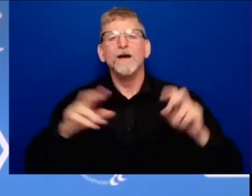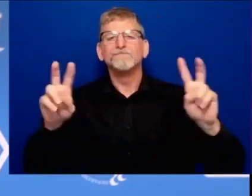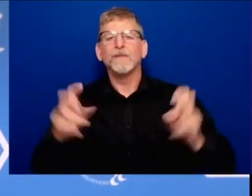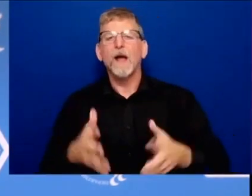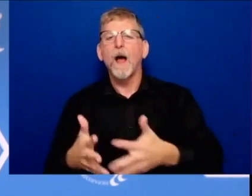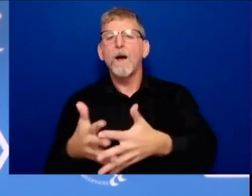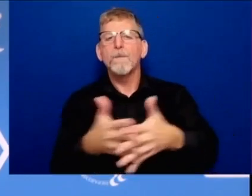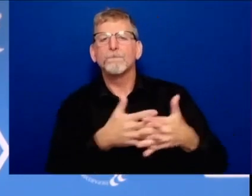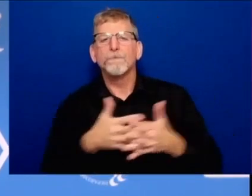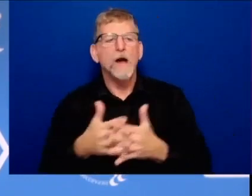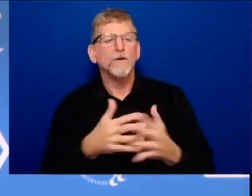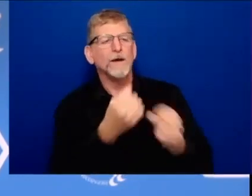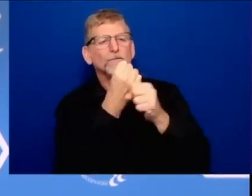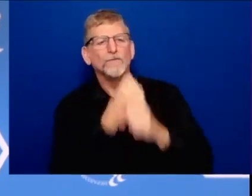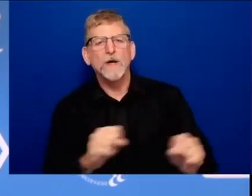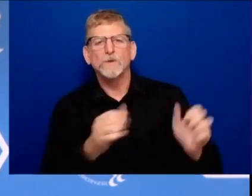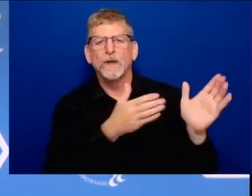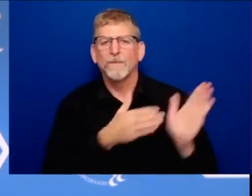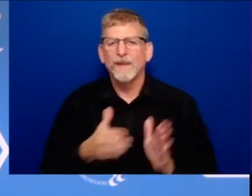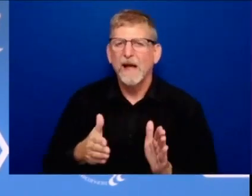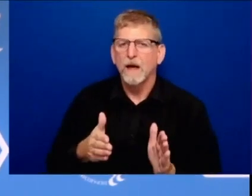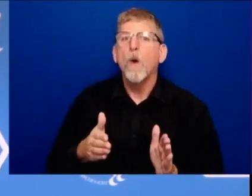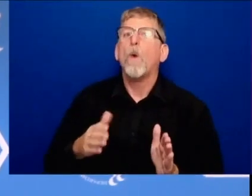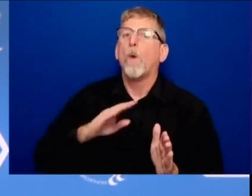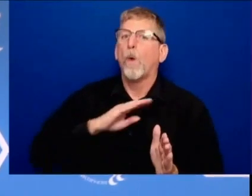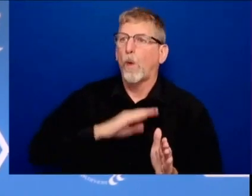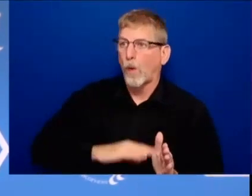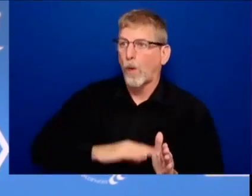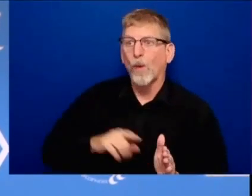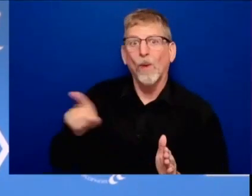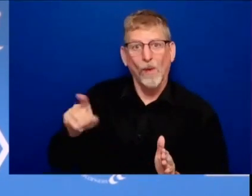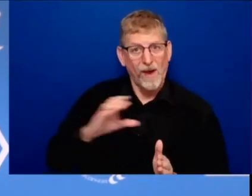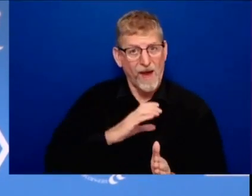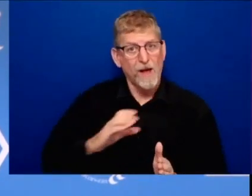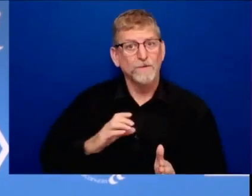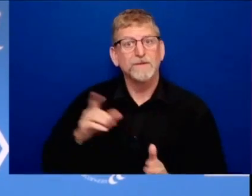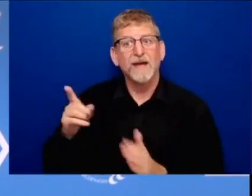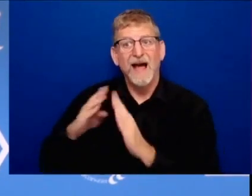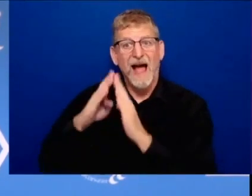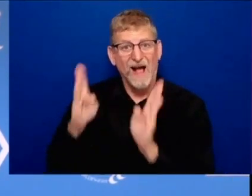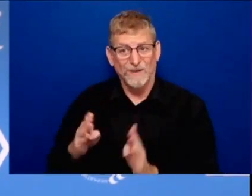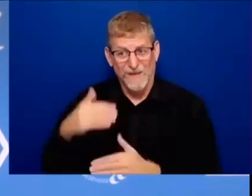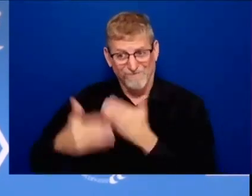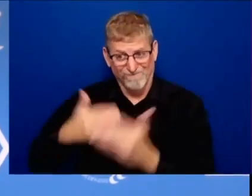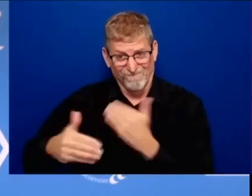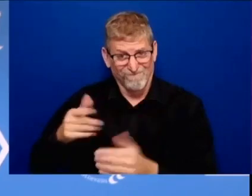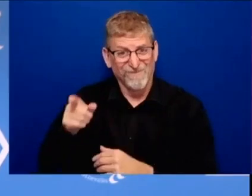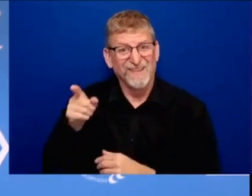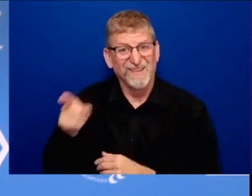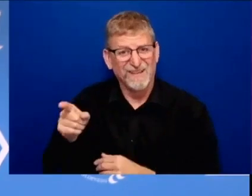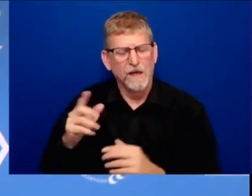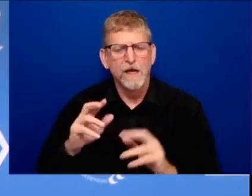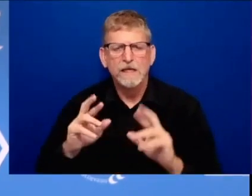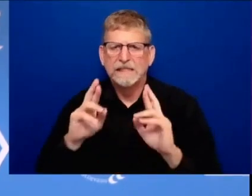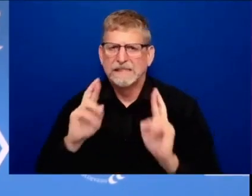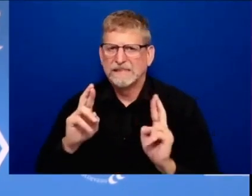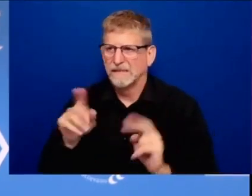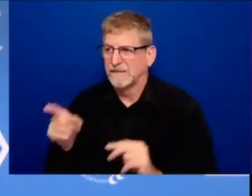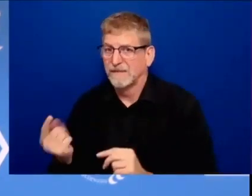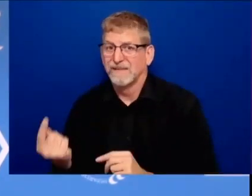and my hope is that we'll get republicans as well as democrats to support us but we can't wait